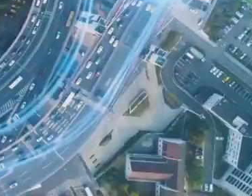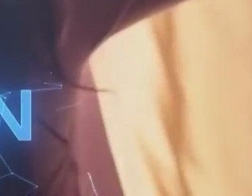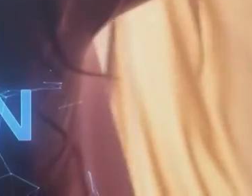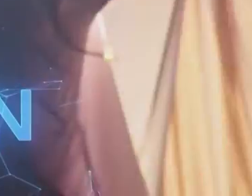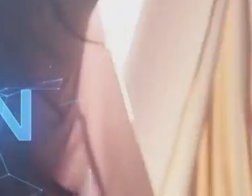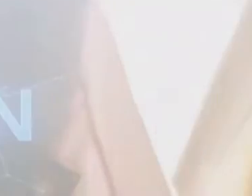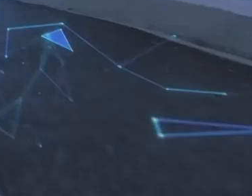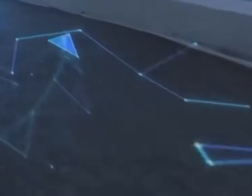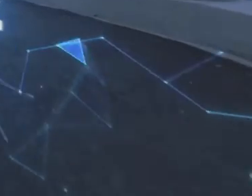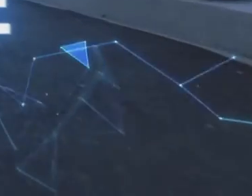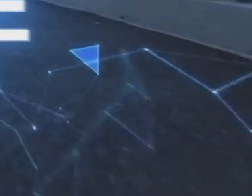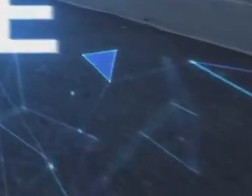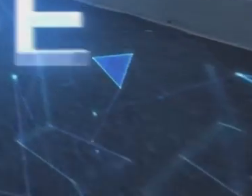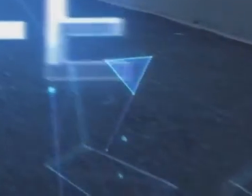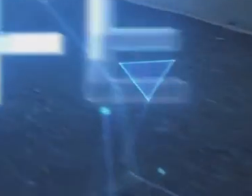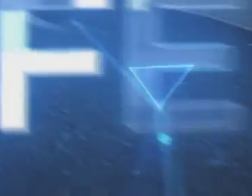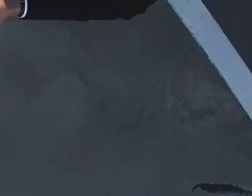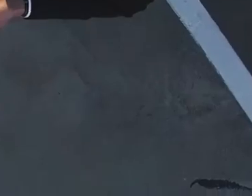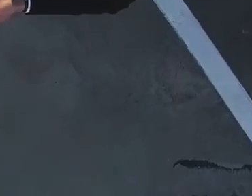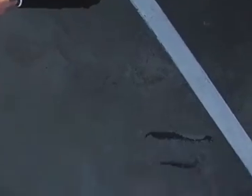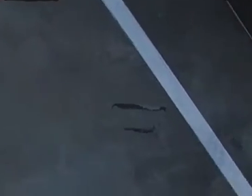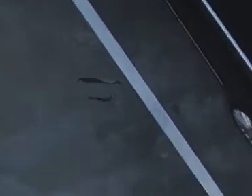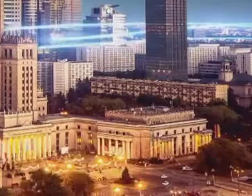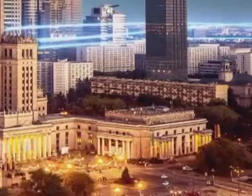We all need it to be open and safe.